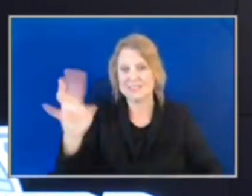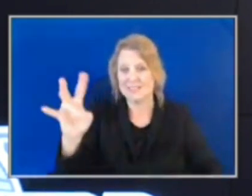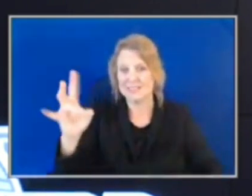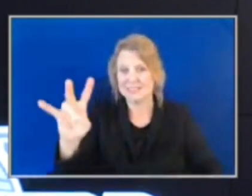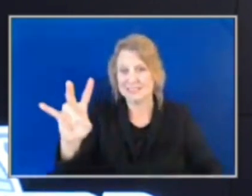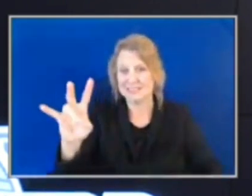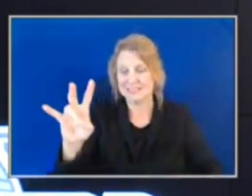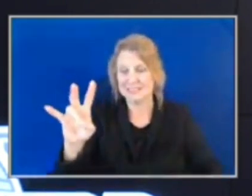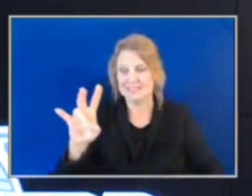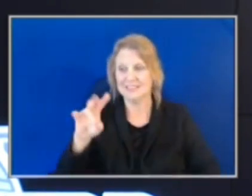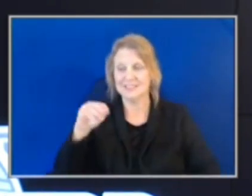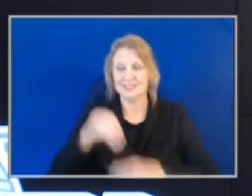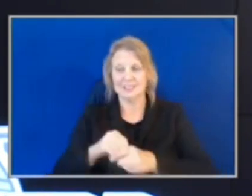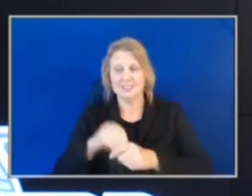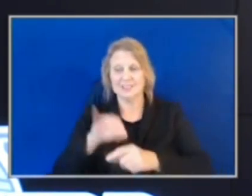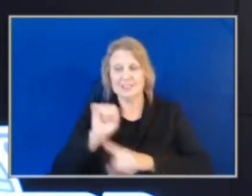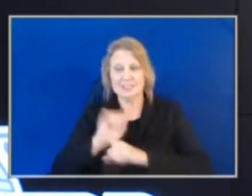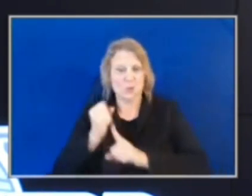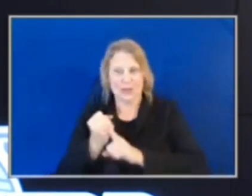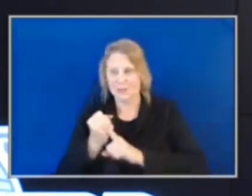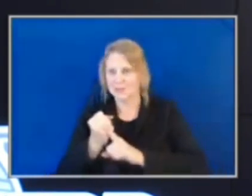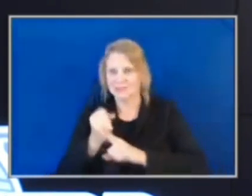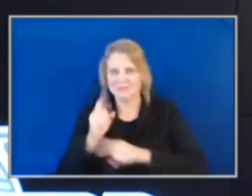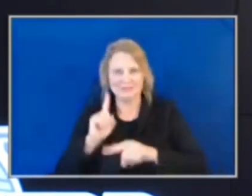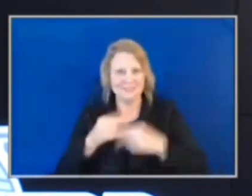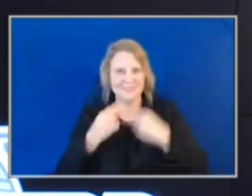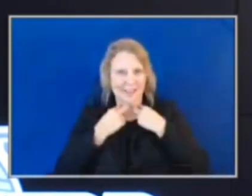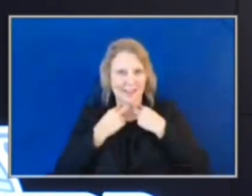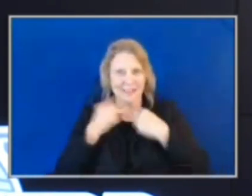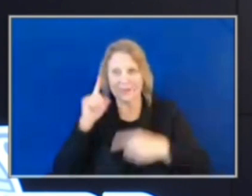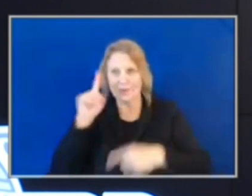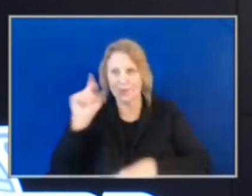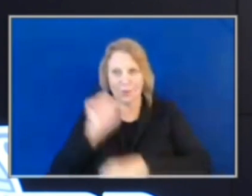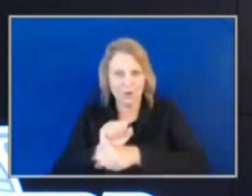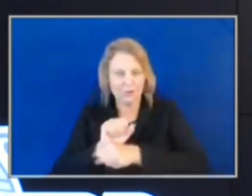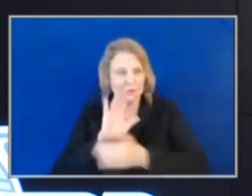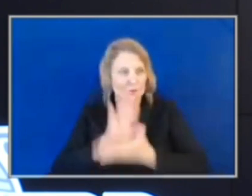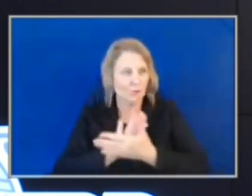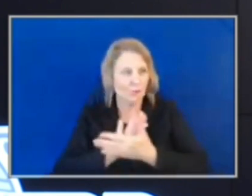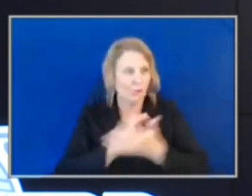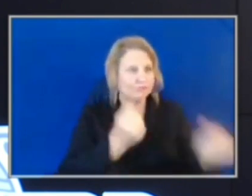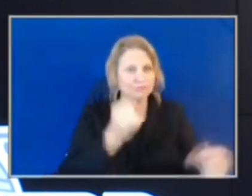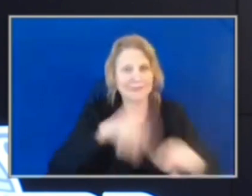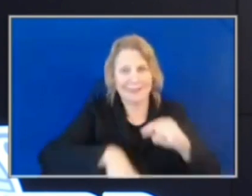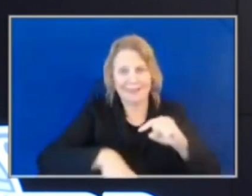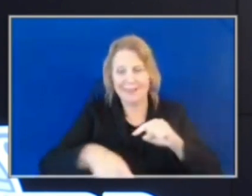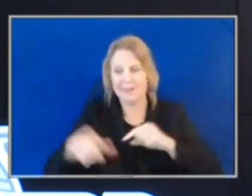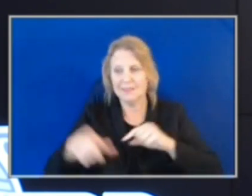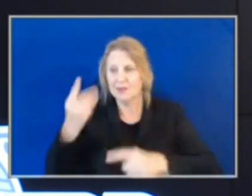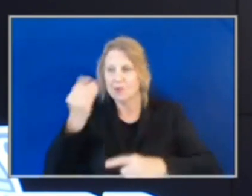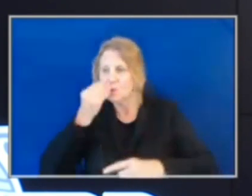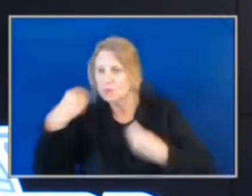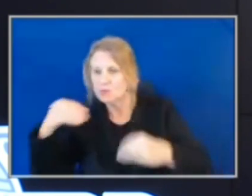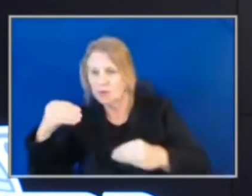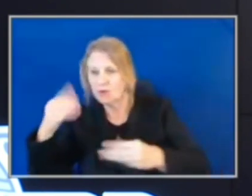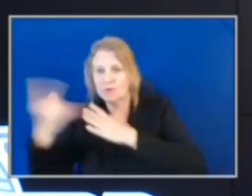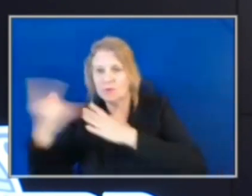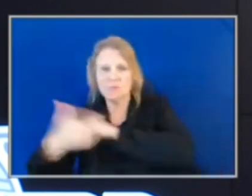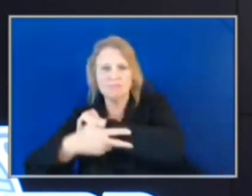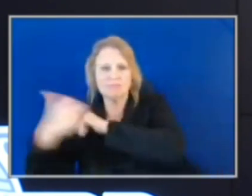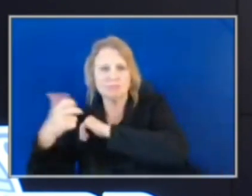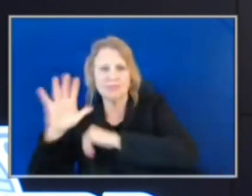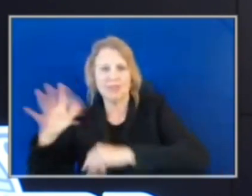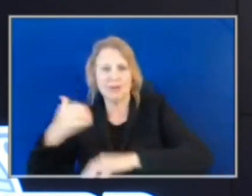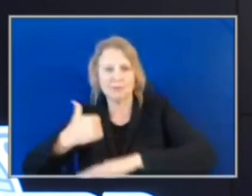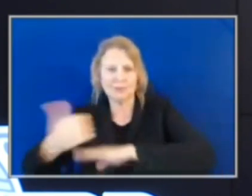put in situations where they could not get to work or drive their kids to school or go to the grocery store because someone took away their transportation.